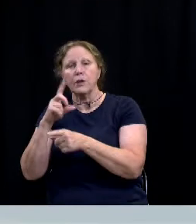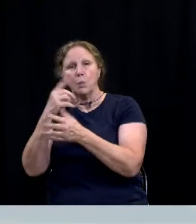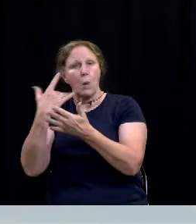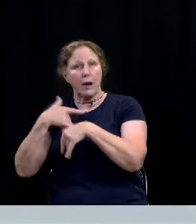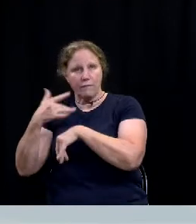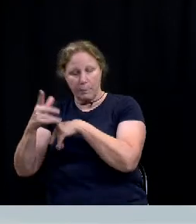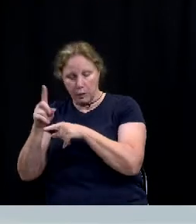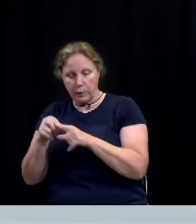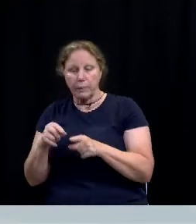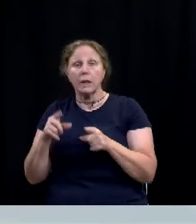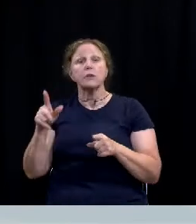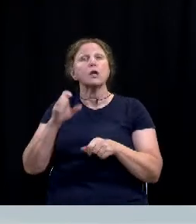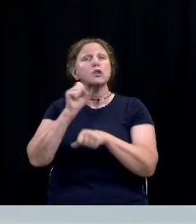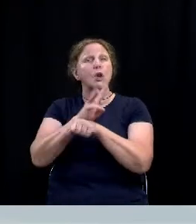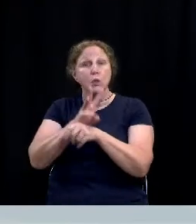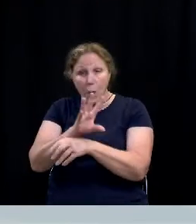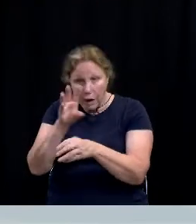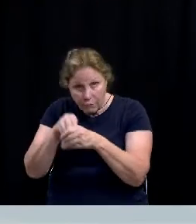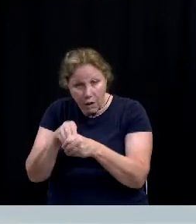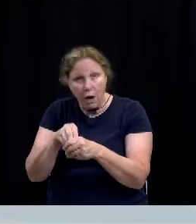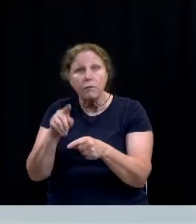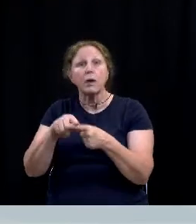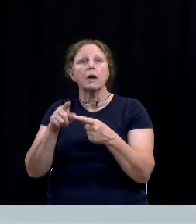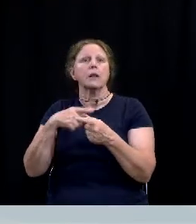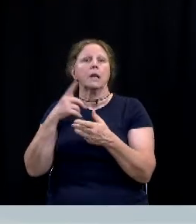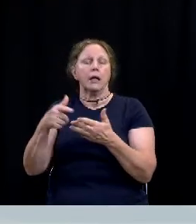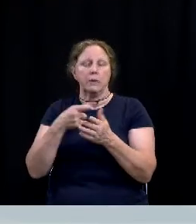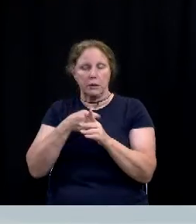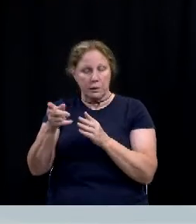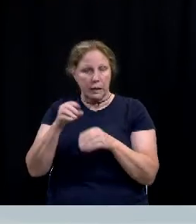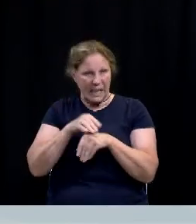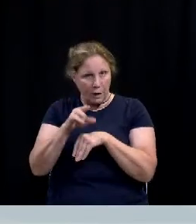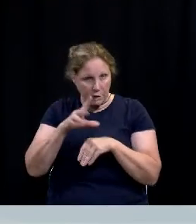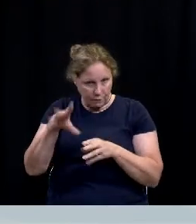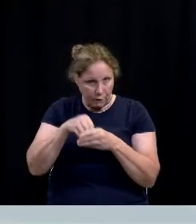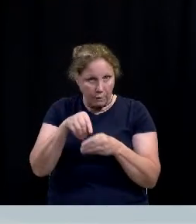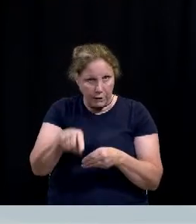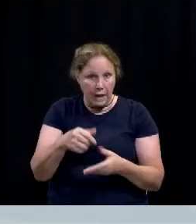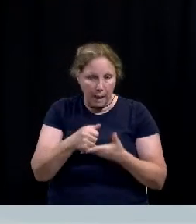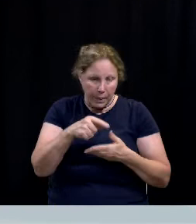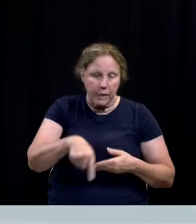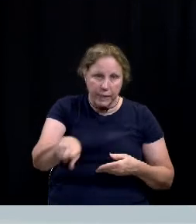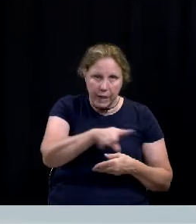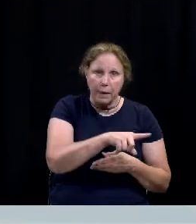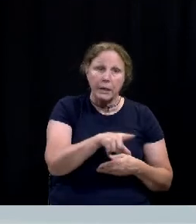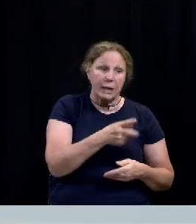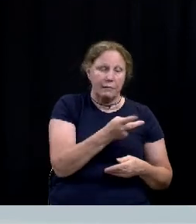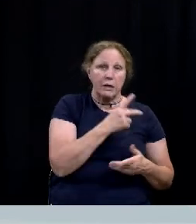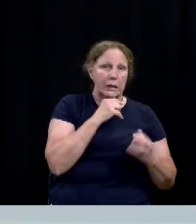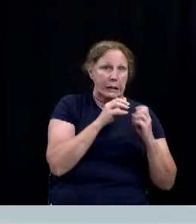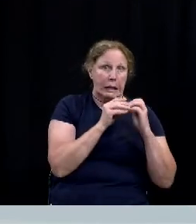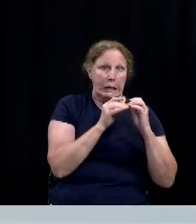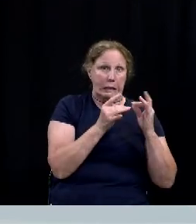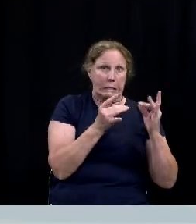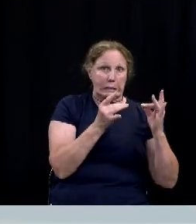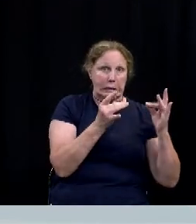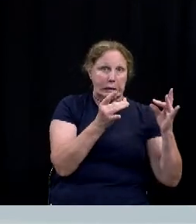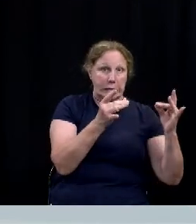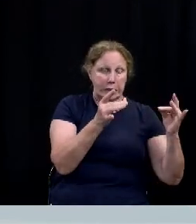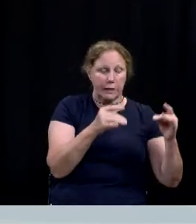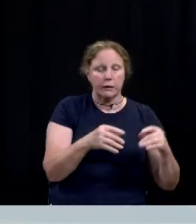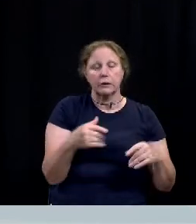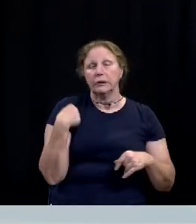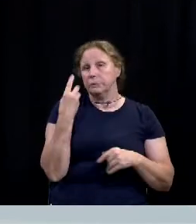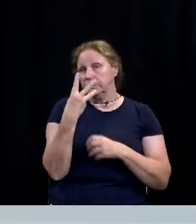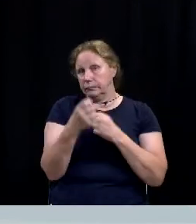social workers have been a part of that unit to provide those specialized services involved in these very volatile cases finally over the last